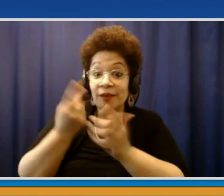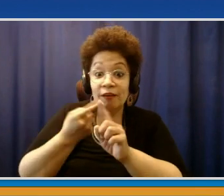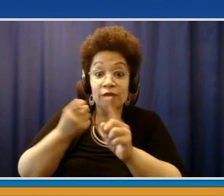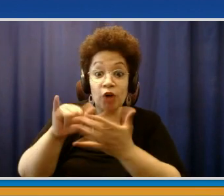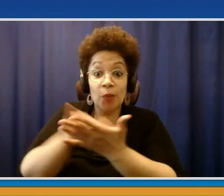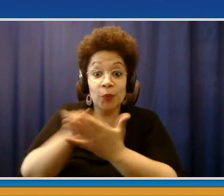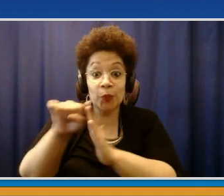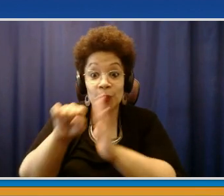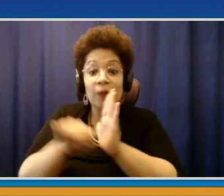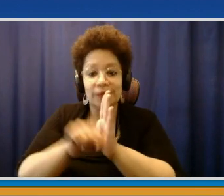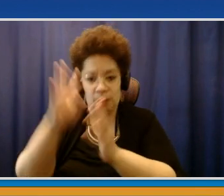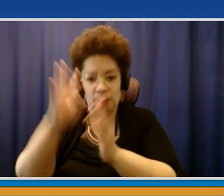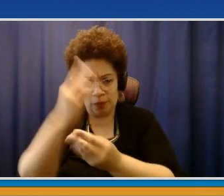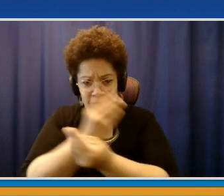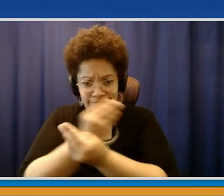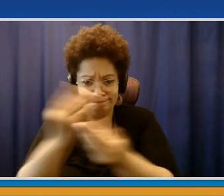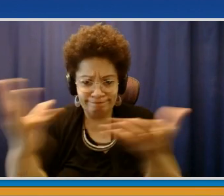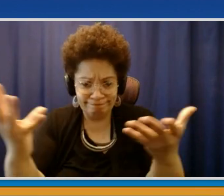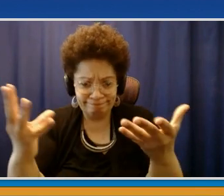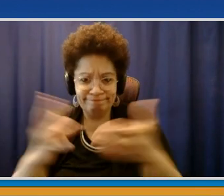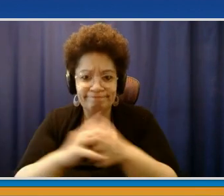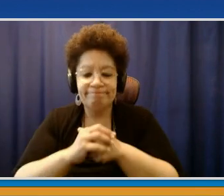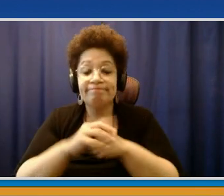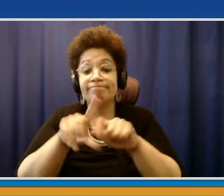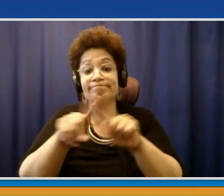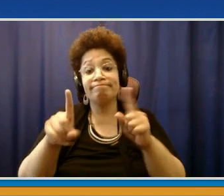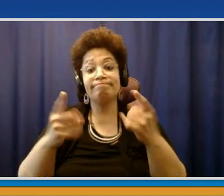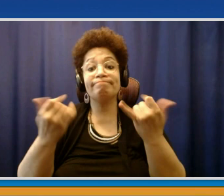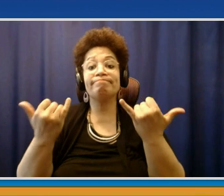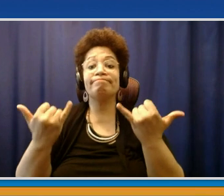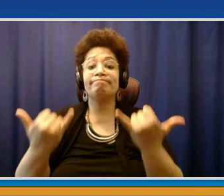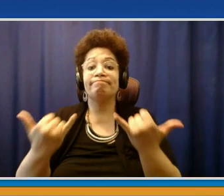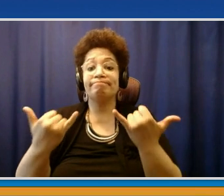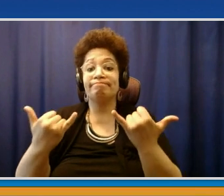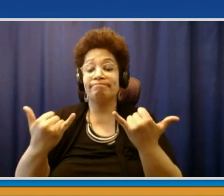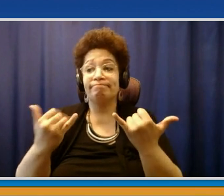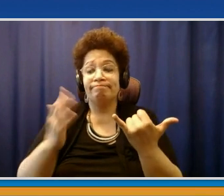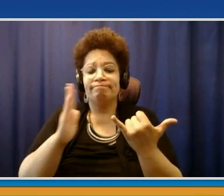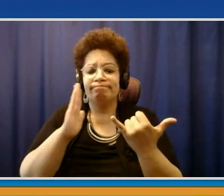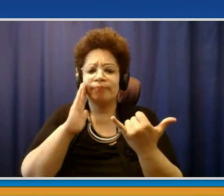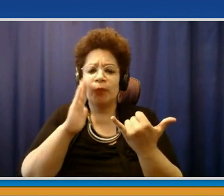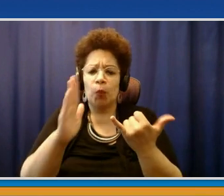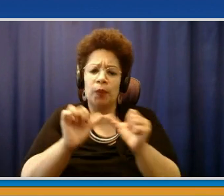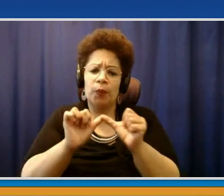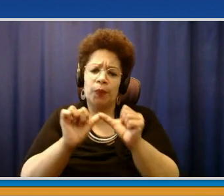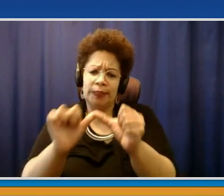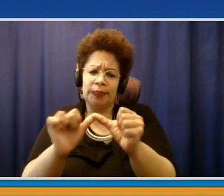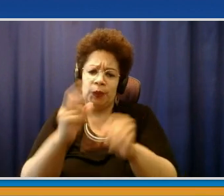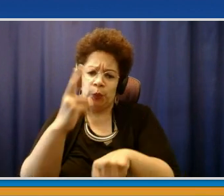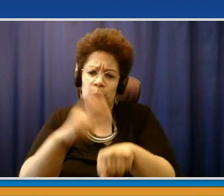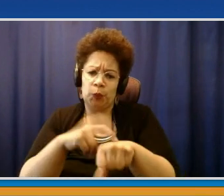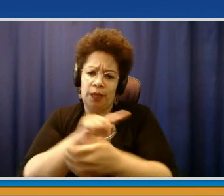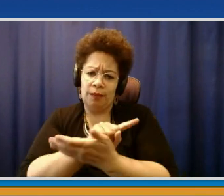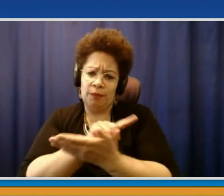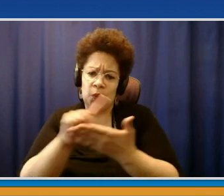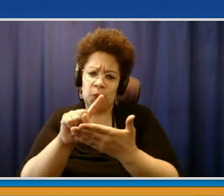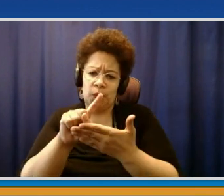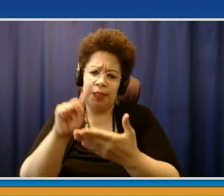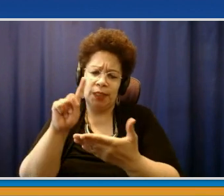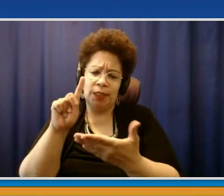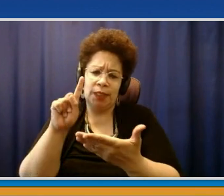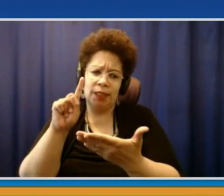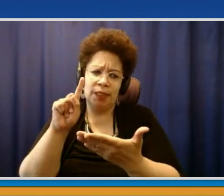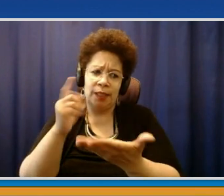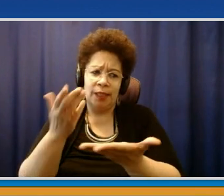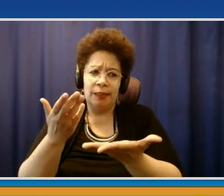Looking at the progress of where we are, we will probably continue the twice-weekly updates, certainly through the month of May, through much of the month